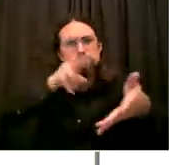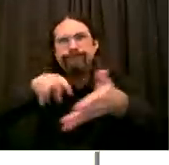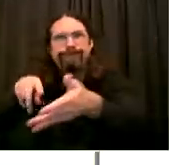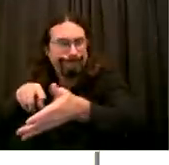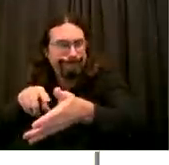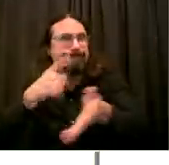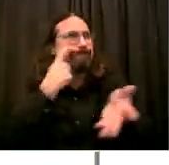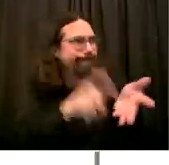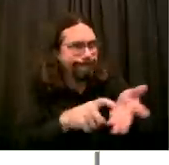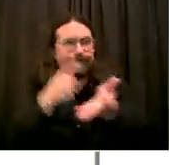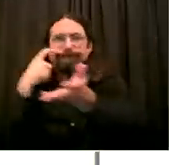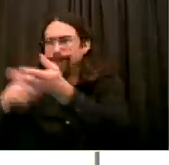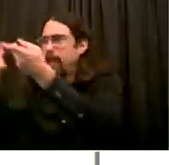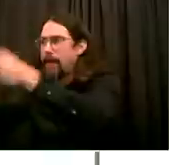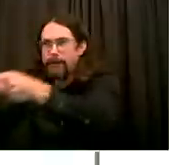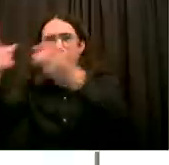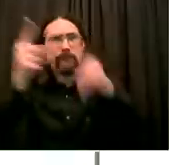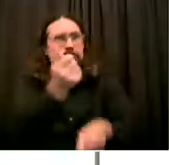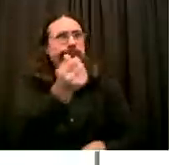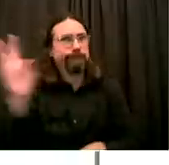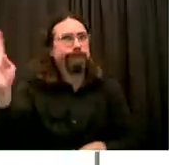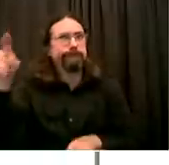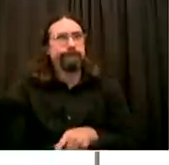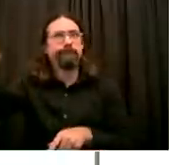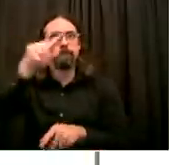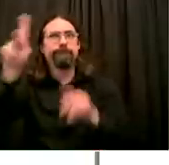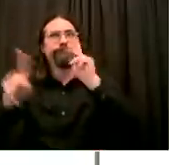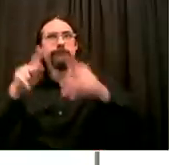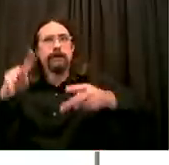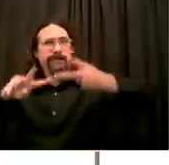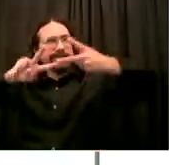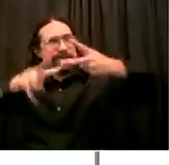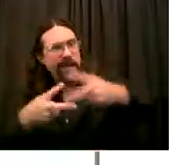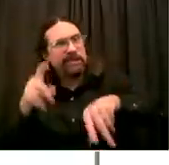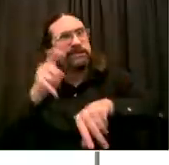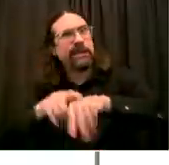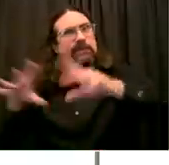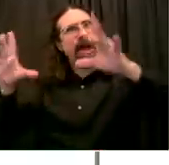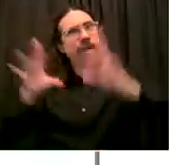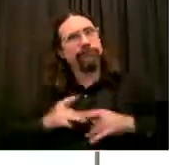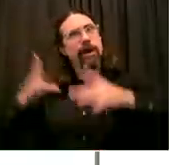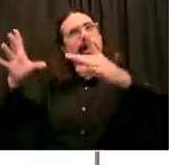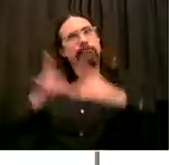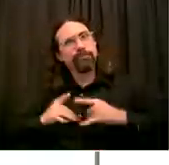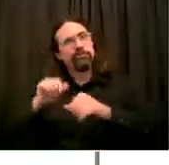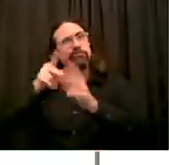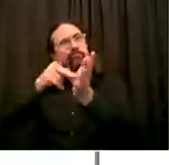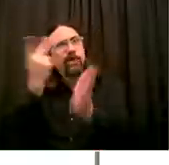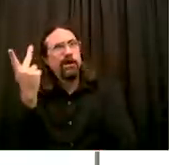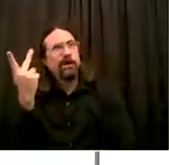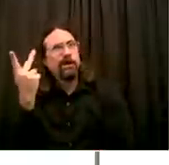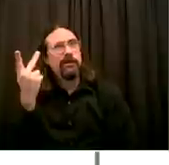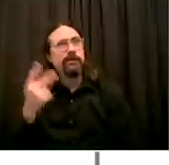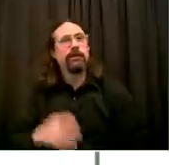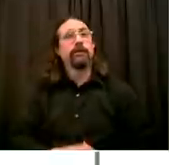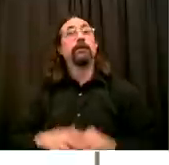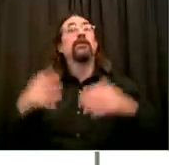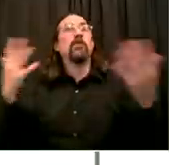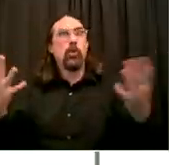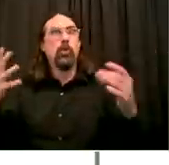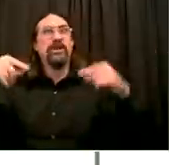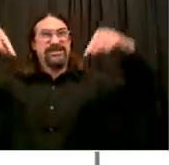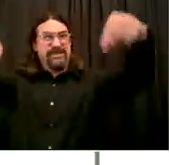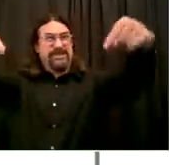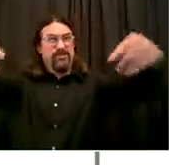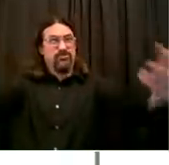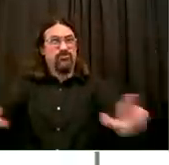multiple times but not actually represent a real reinfection of the virus. So it is something that